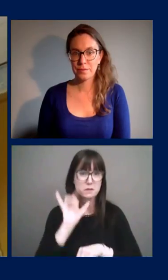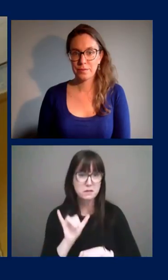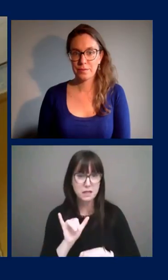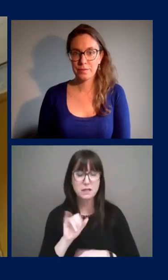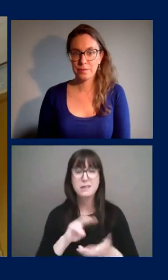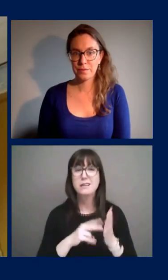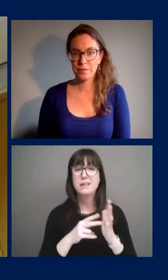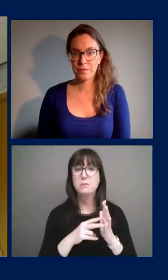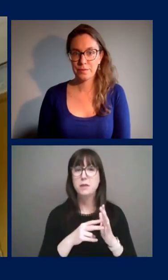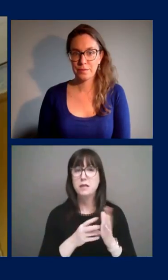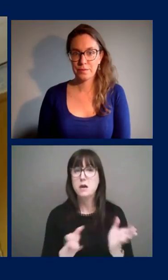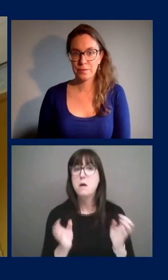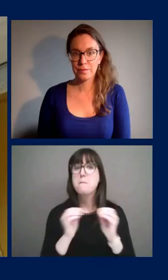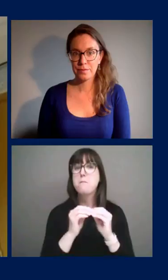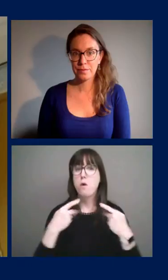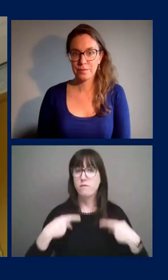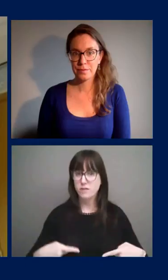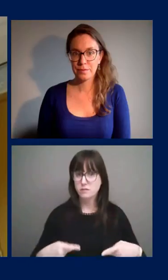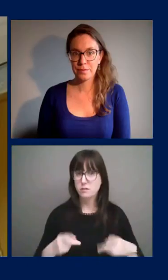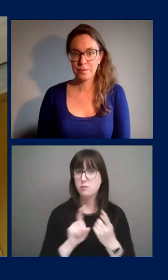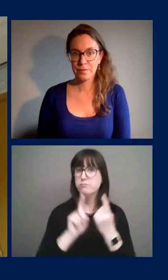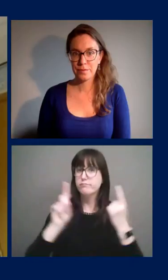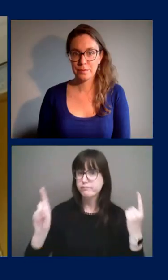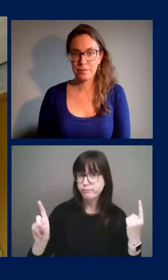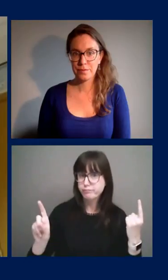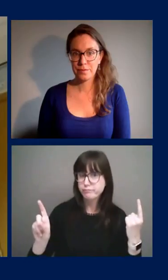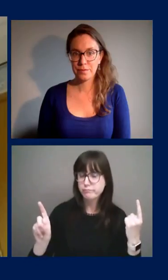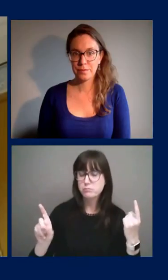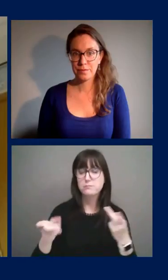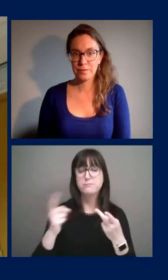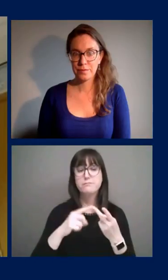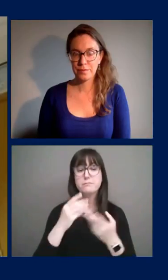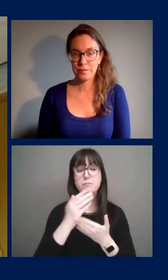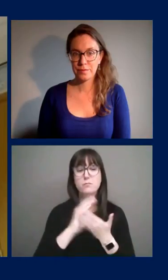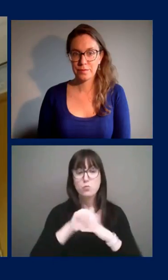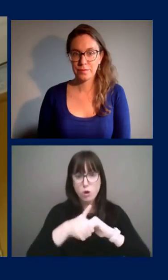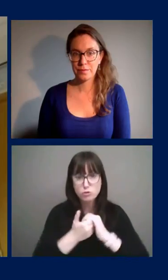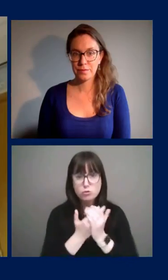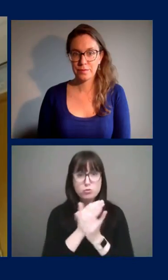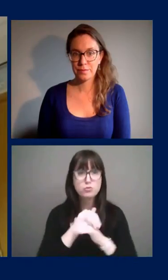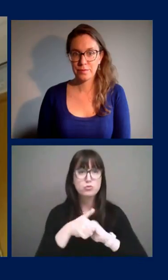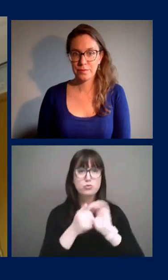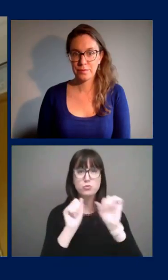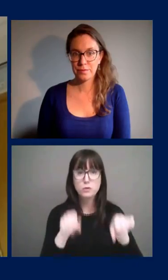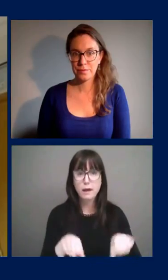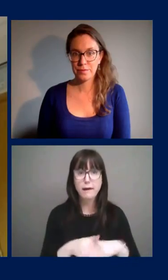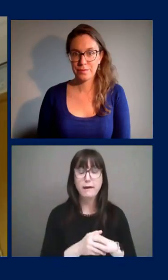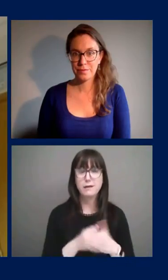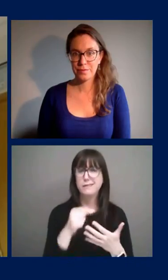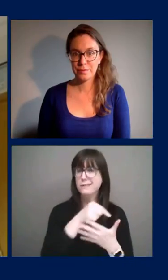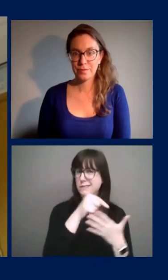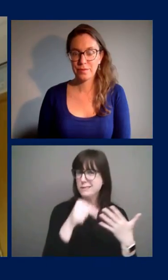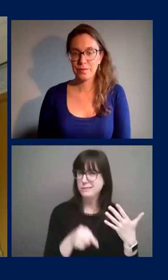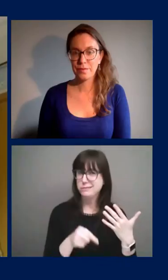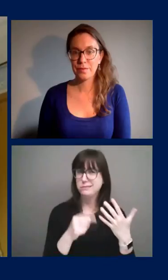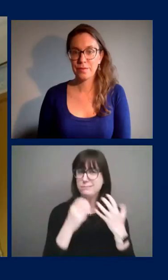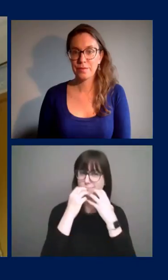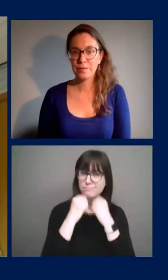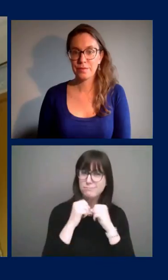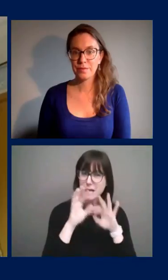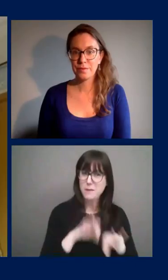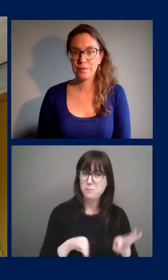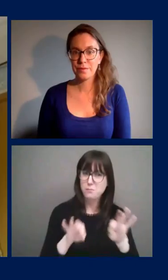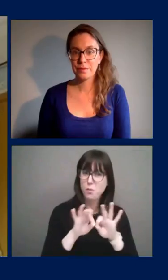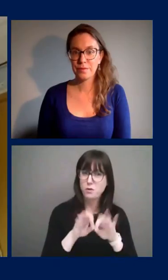physical distancing, um, making sure people can wash their hands and, um, all of these things are important. So the, the mask,